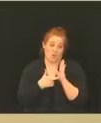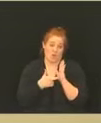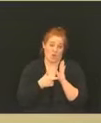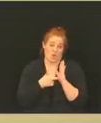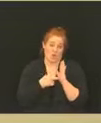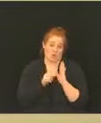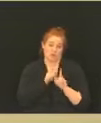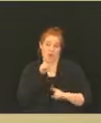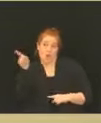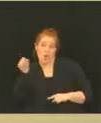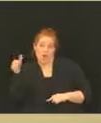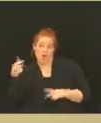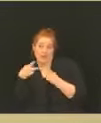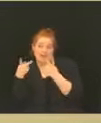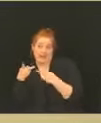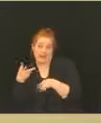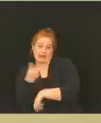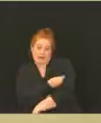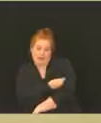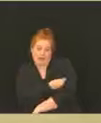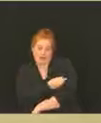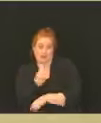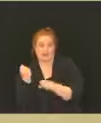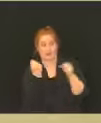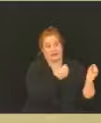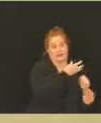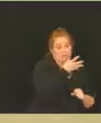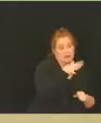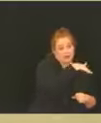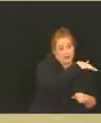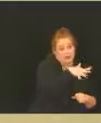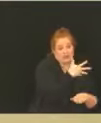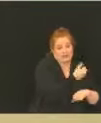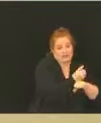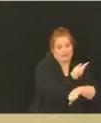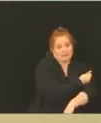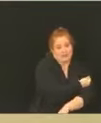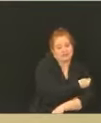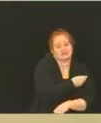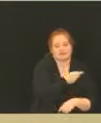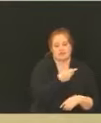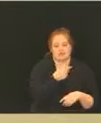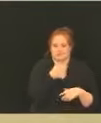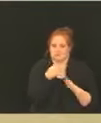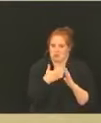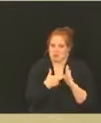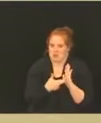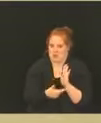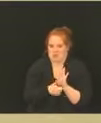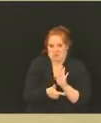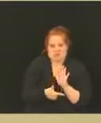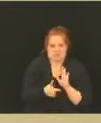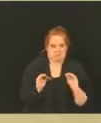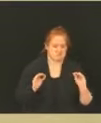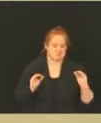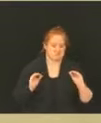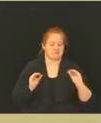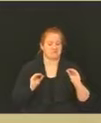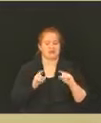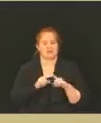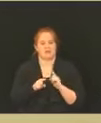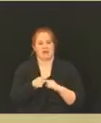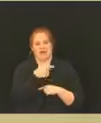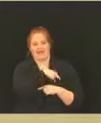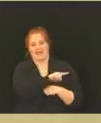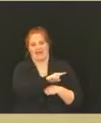counties, but I know that all of our colleagues are struggling to get vaccines and they are planning for their